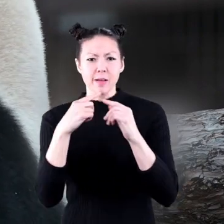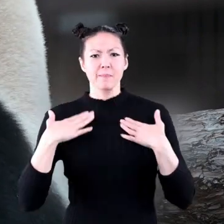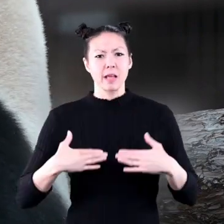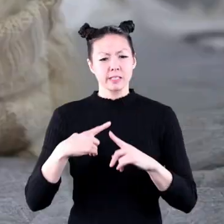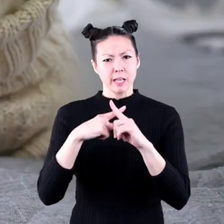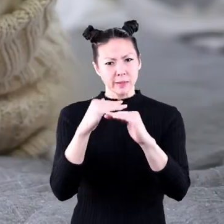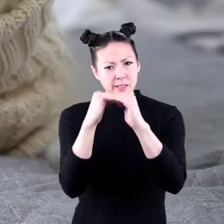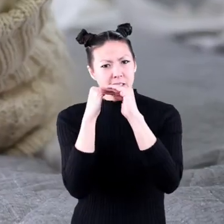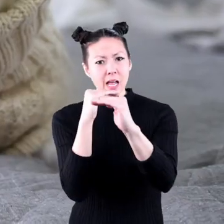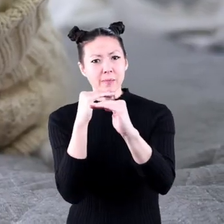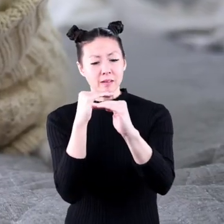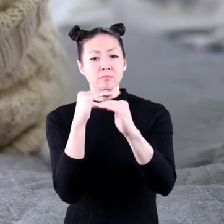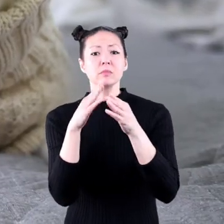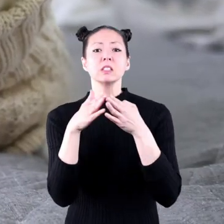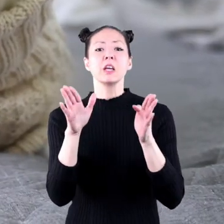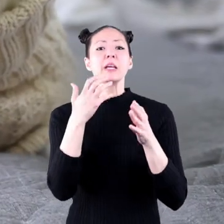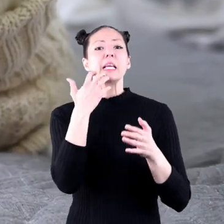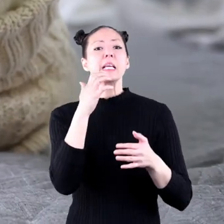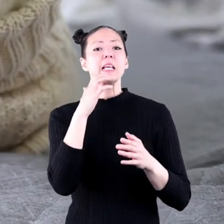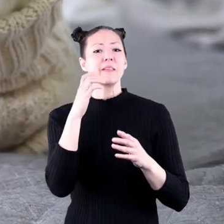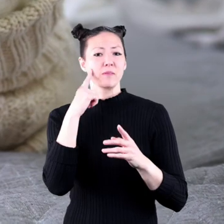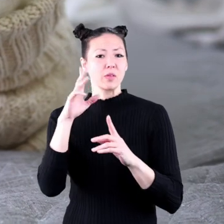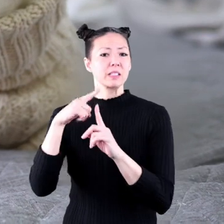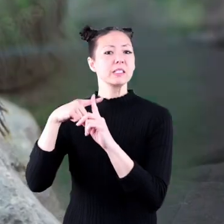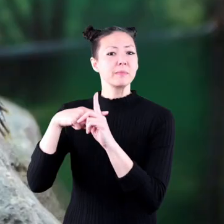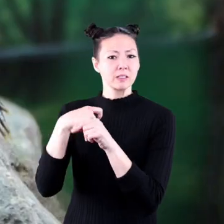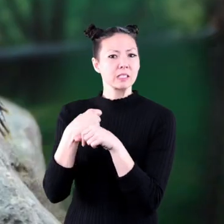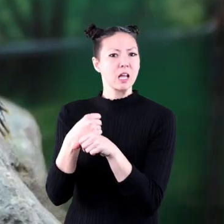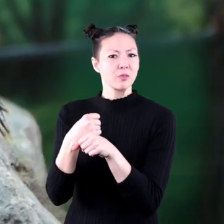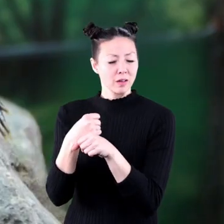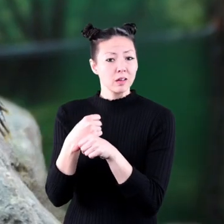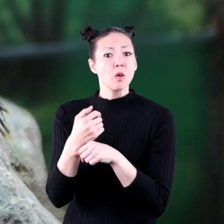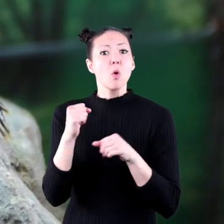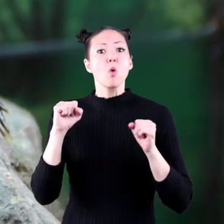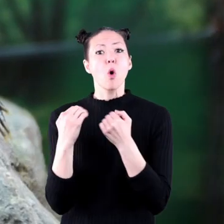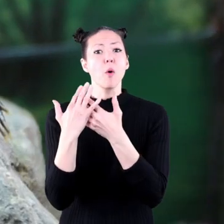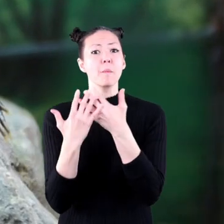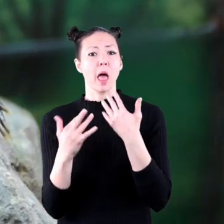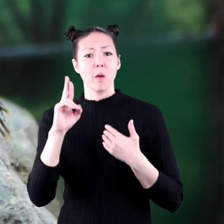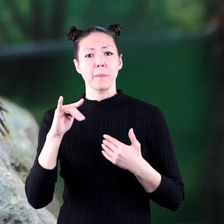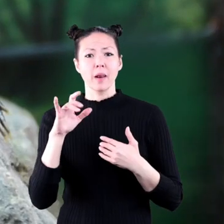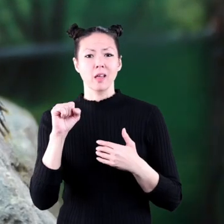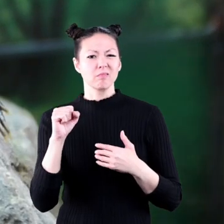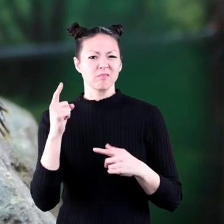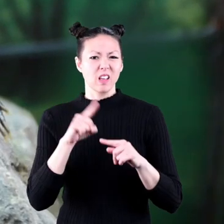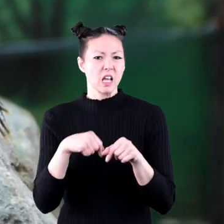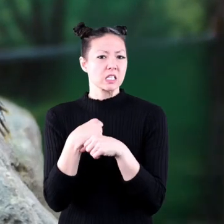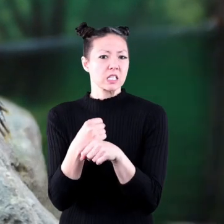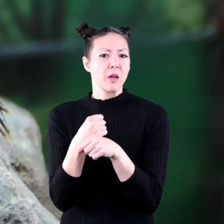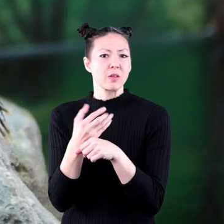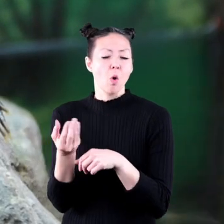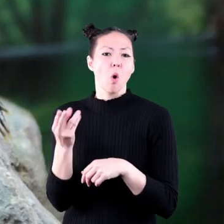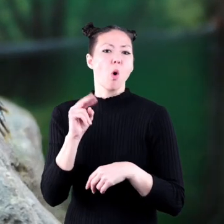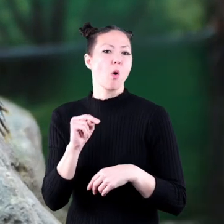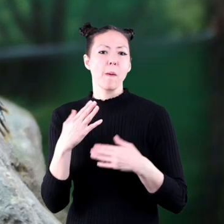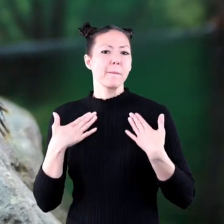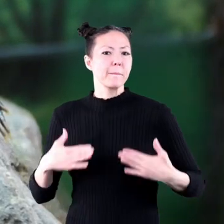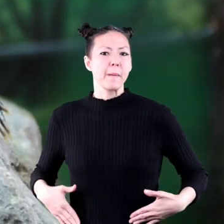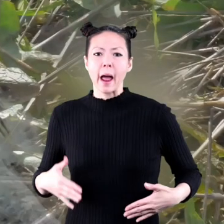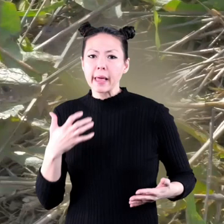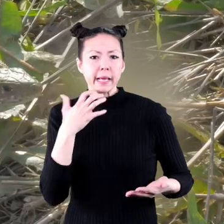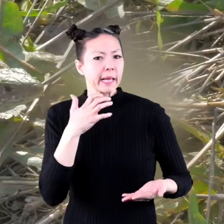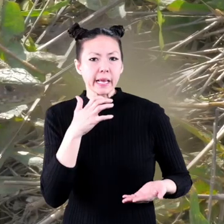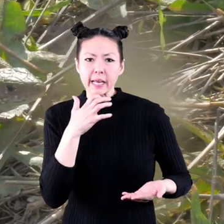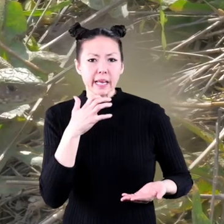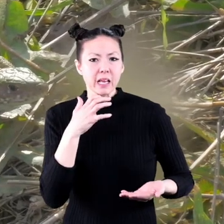temperature and generate heat for themselves. But cold-blooded reptiles can't generate their own body heat,